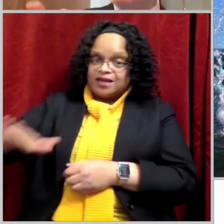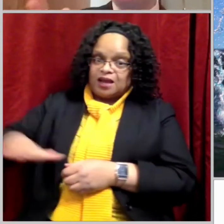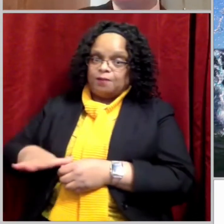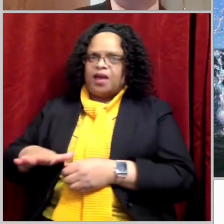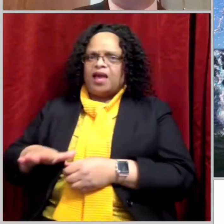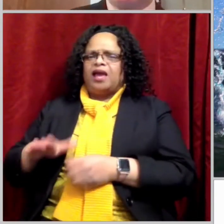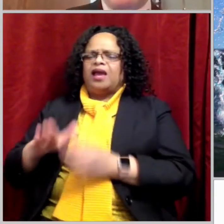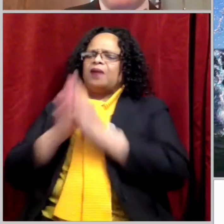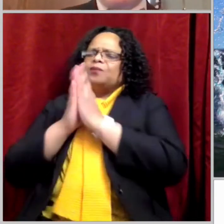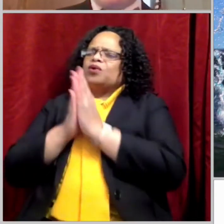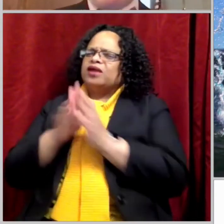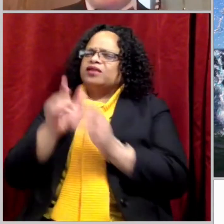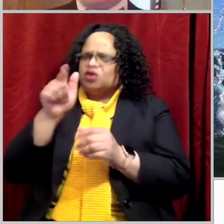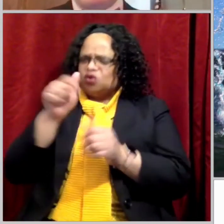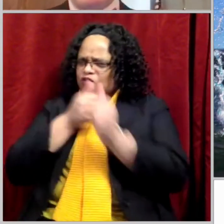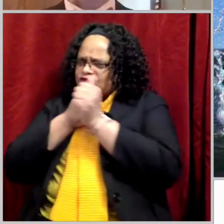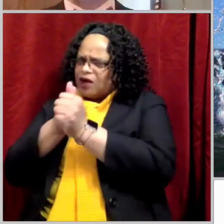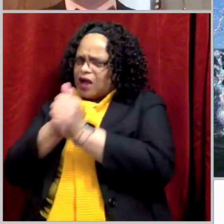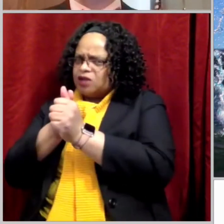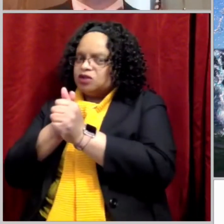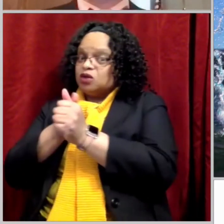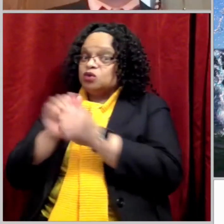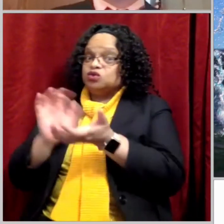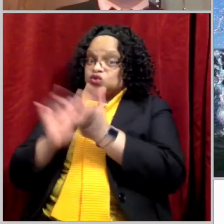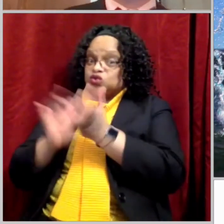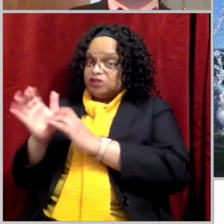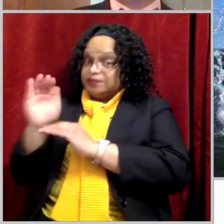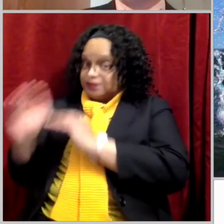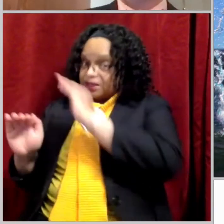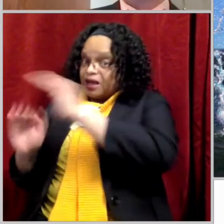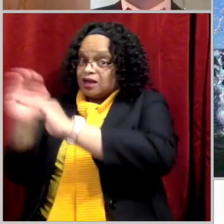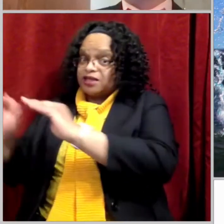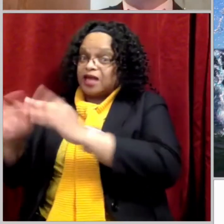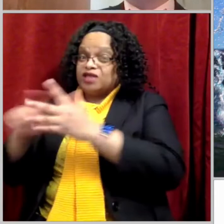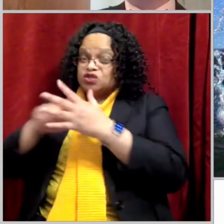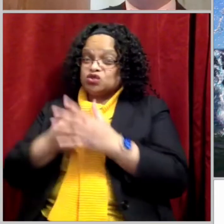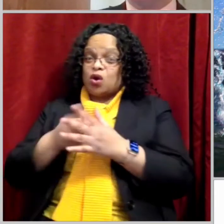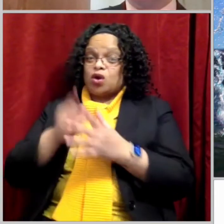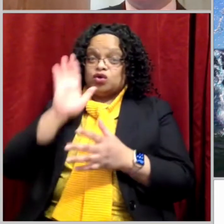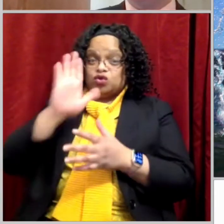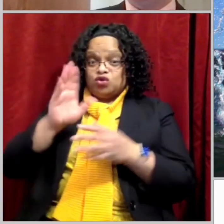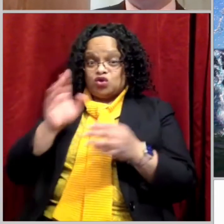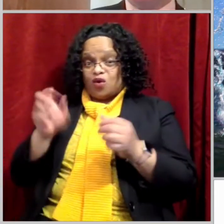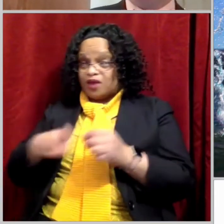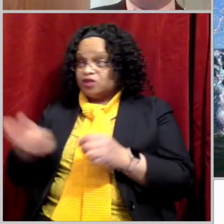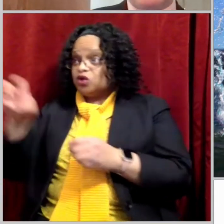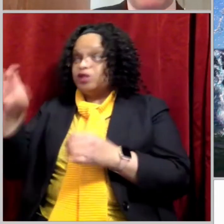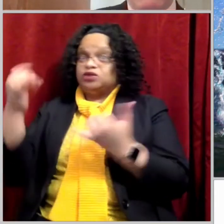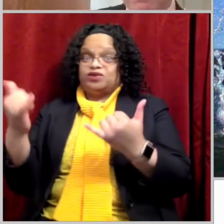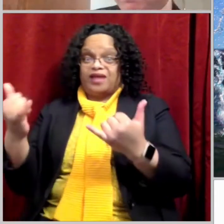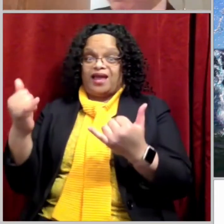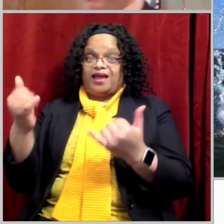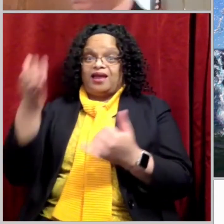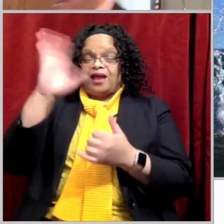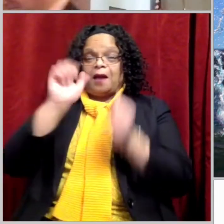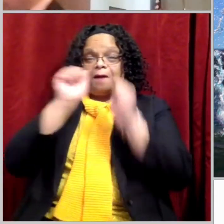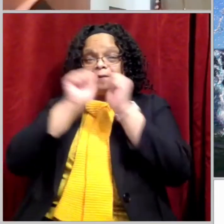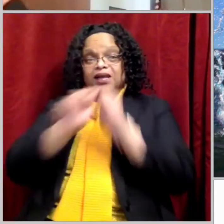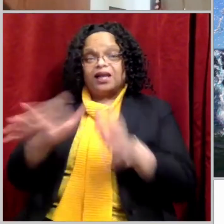footsteps of Jesus Christ to begin your journey today if you haven't done so. God bless you.